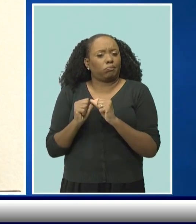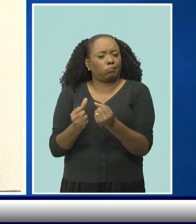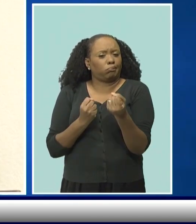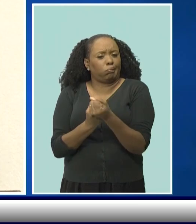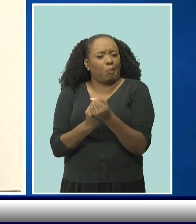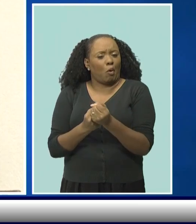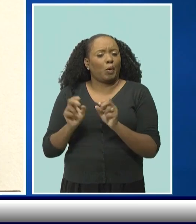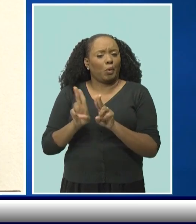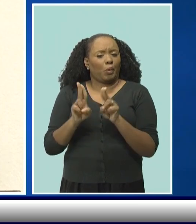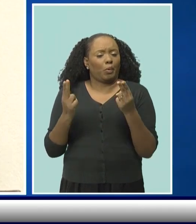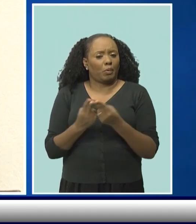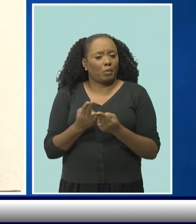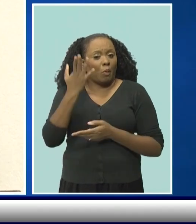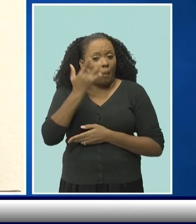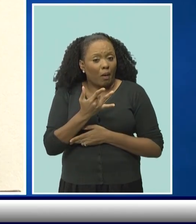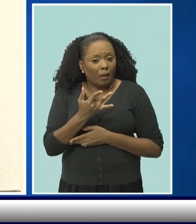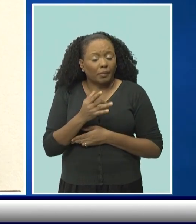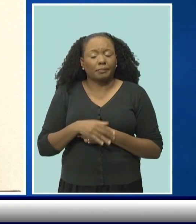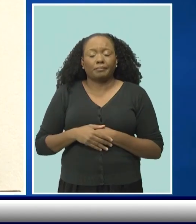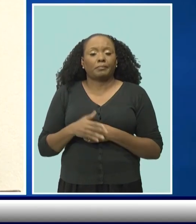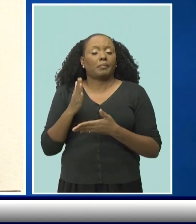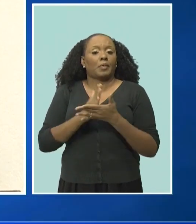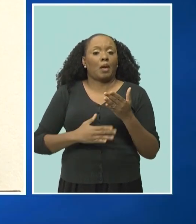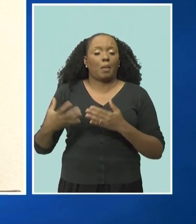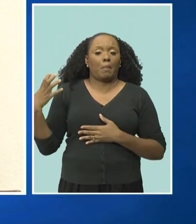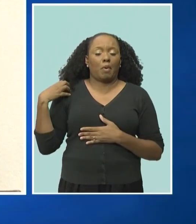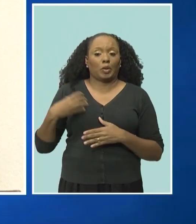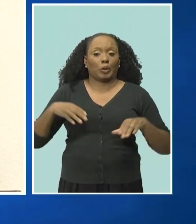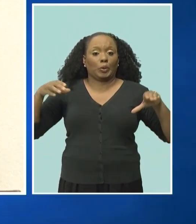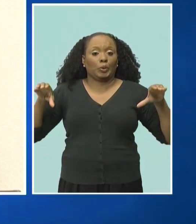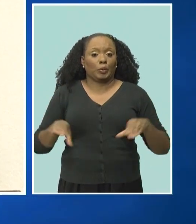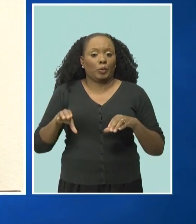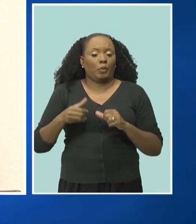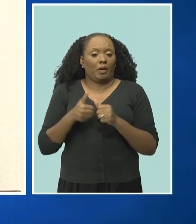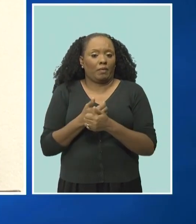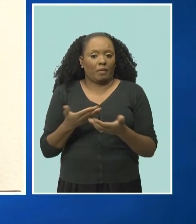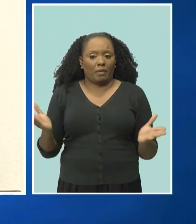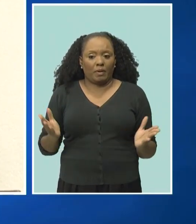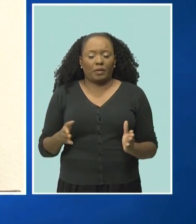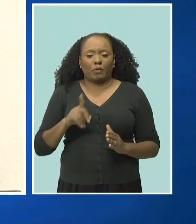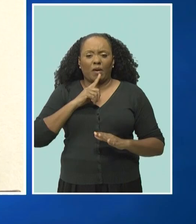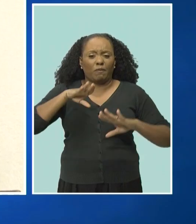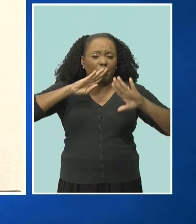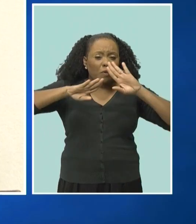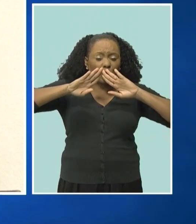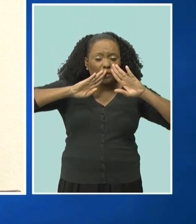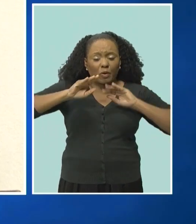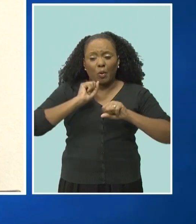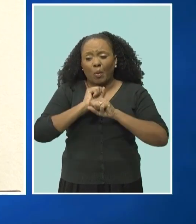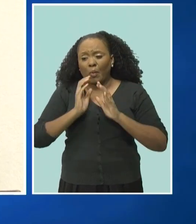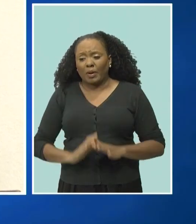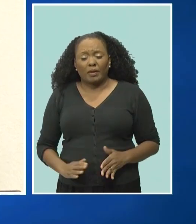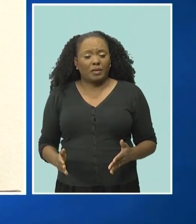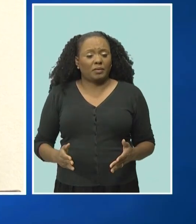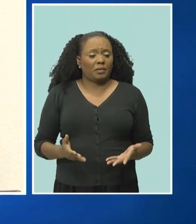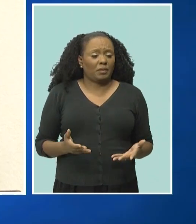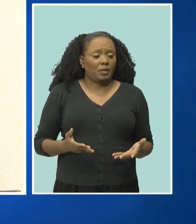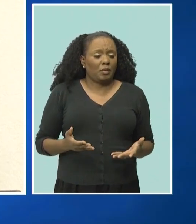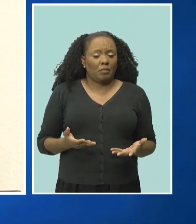because some employers continue to do everything possible to frustrate workers and their representatives.